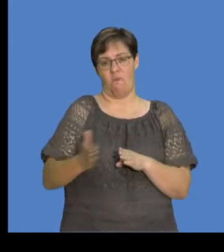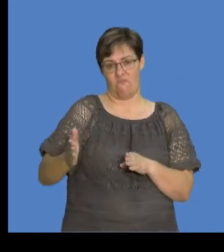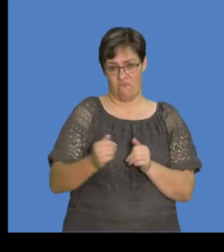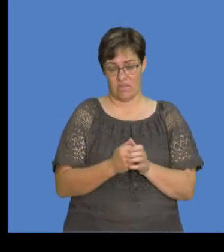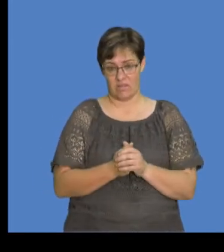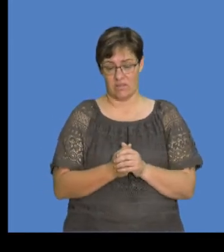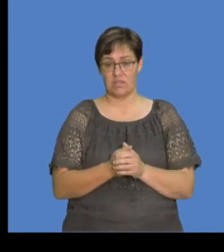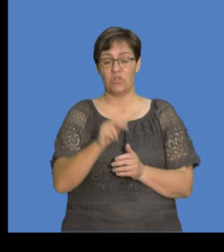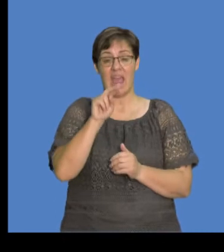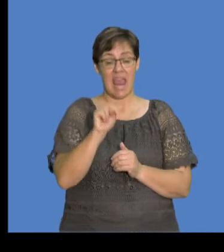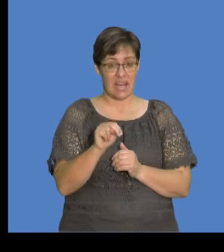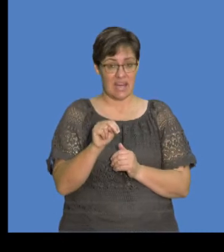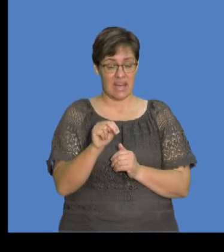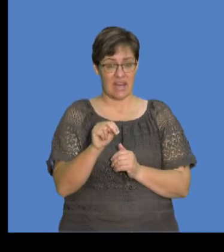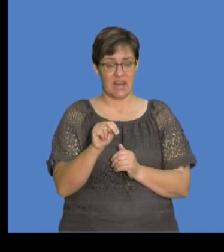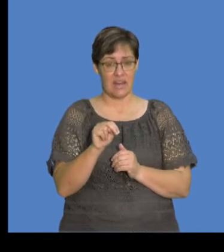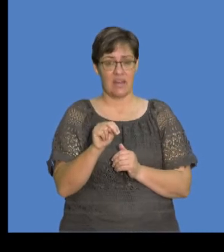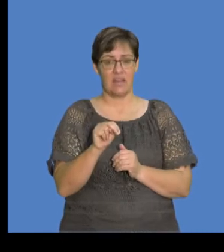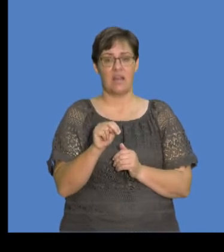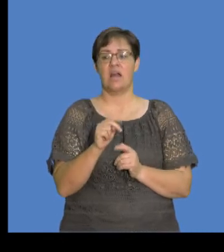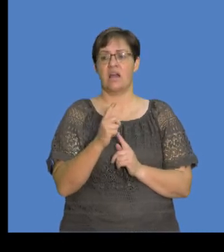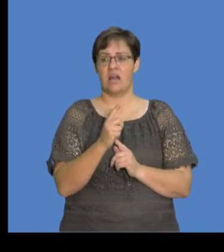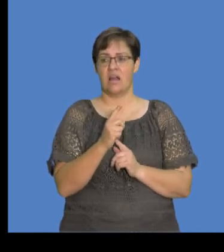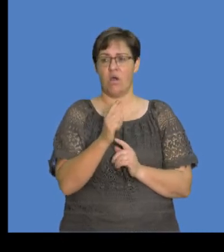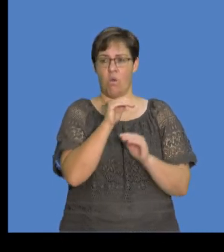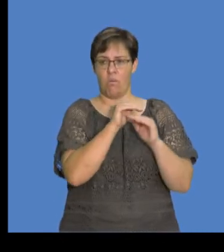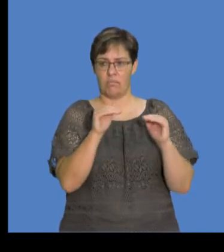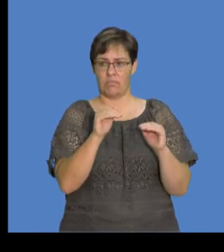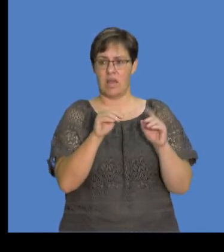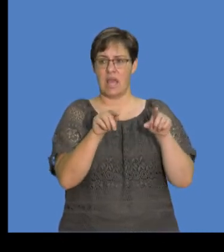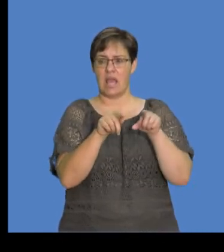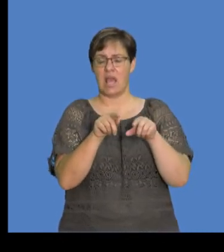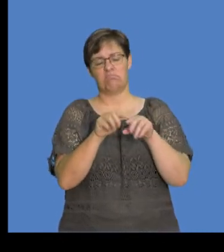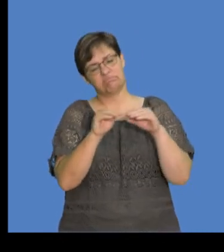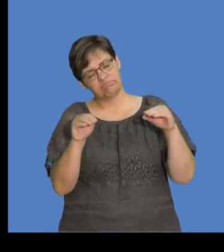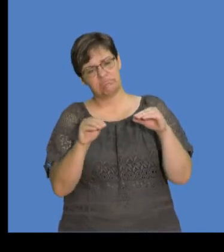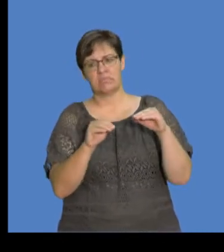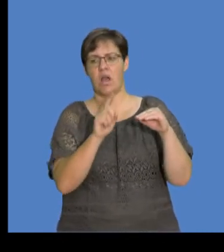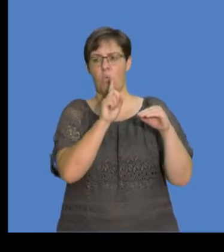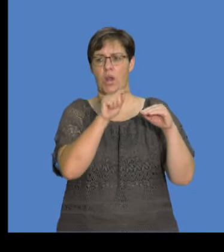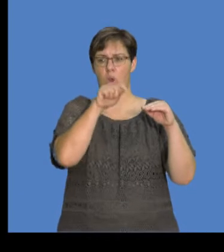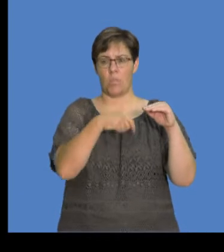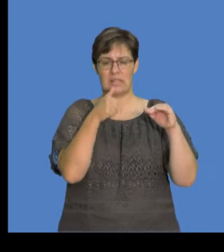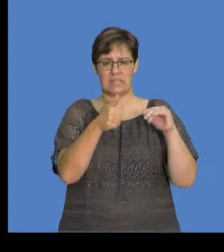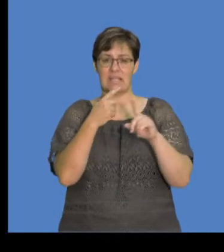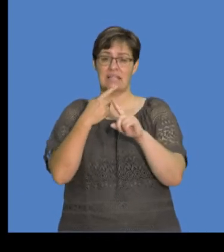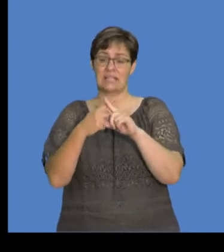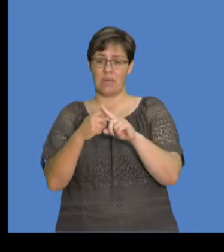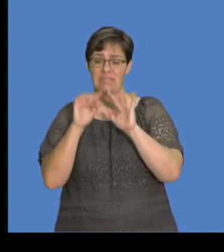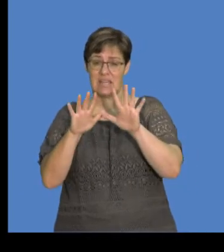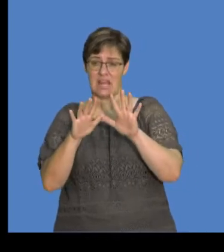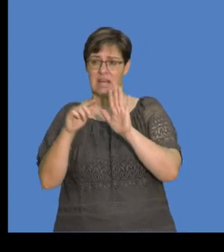removed. So N is actually equals to 1 divided by 1,6 times 10,